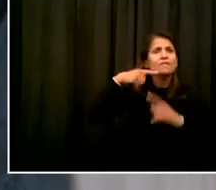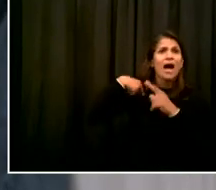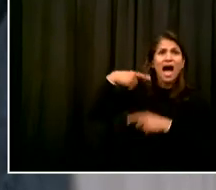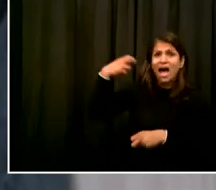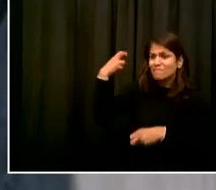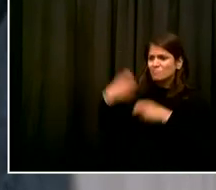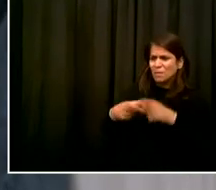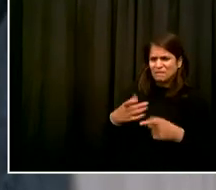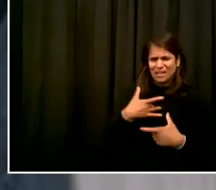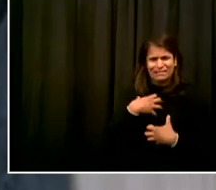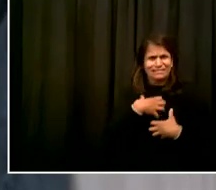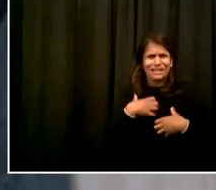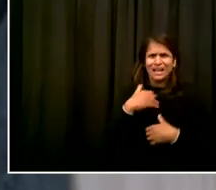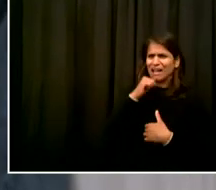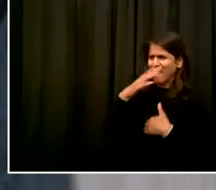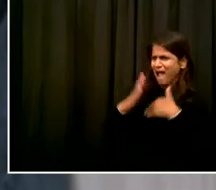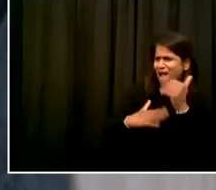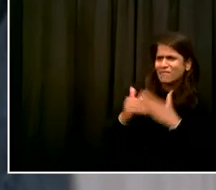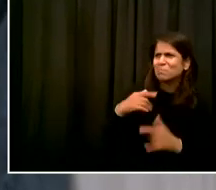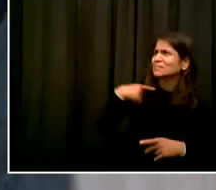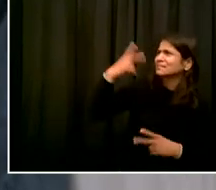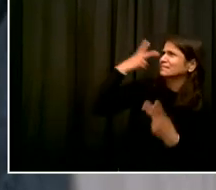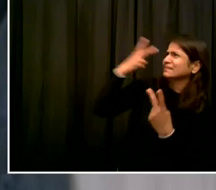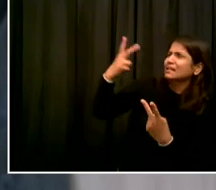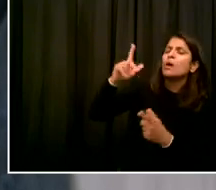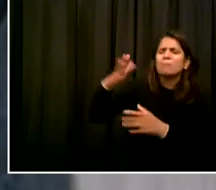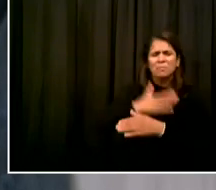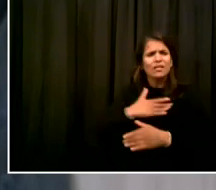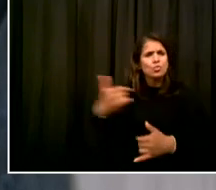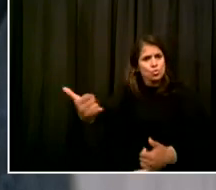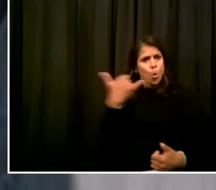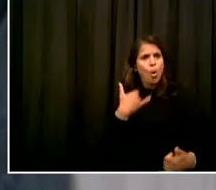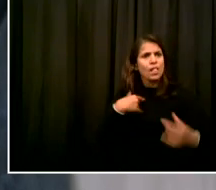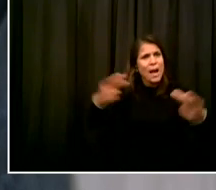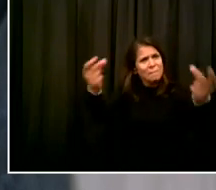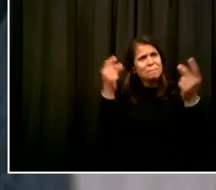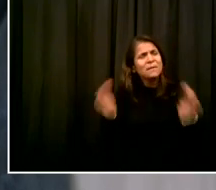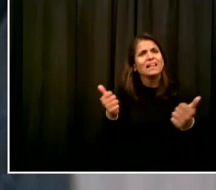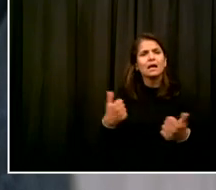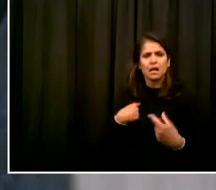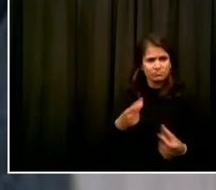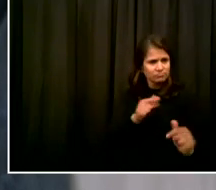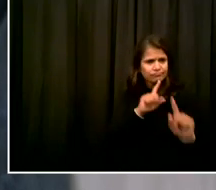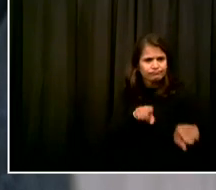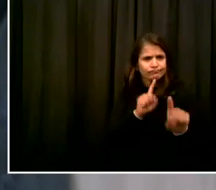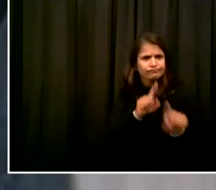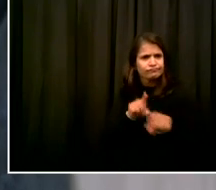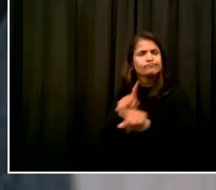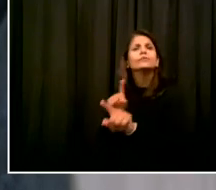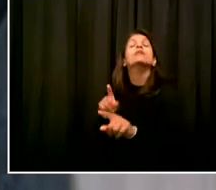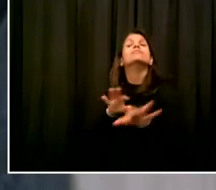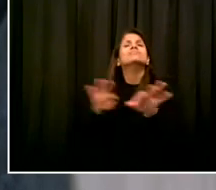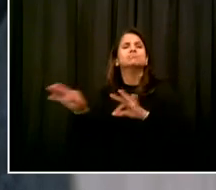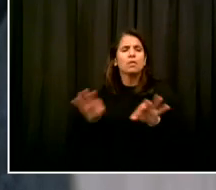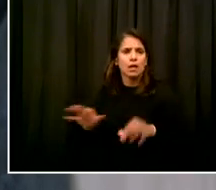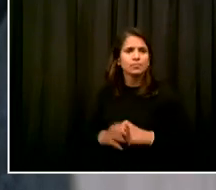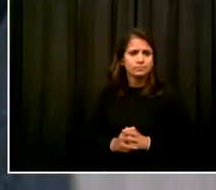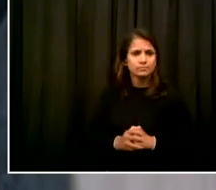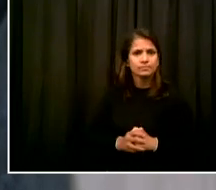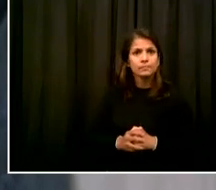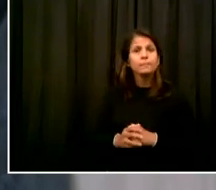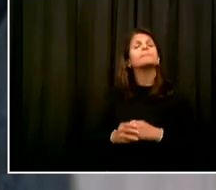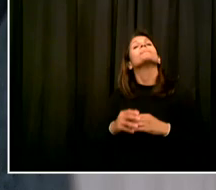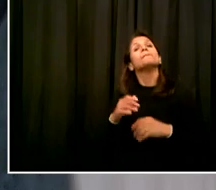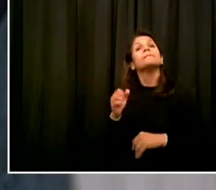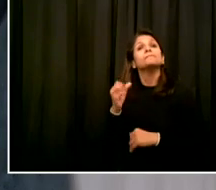me an email, and I guarantee you, we will be on it. We have said on numerous occasions that we are, the primary